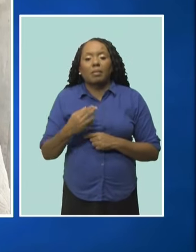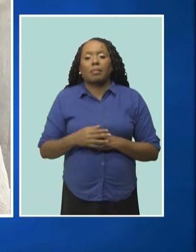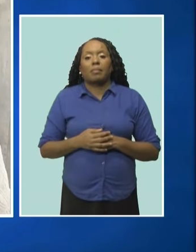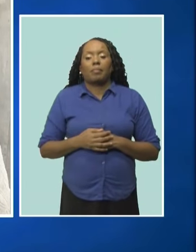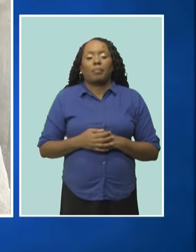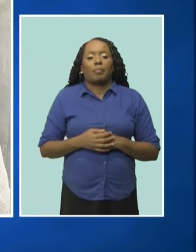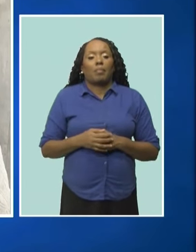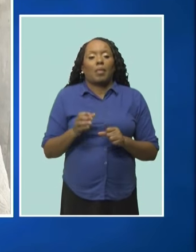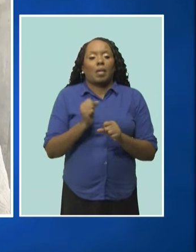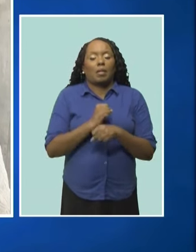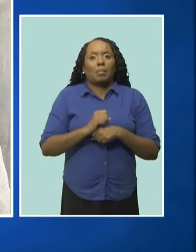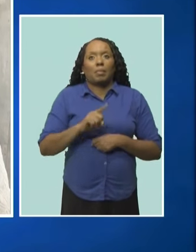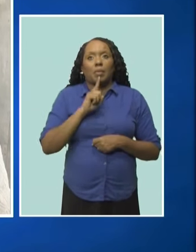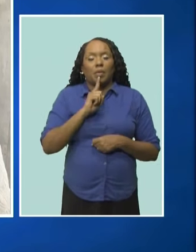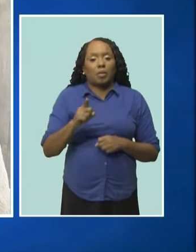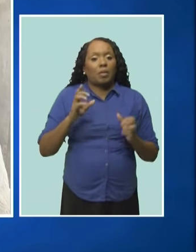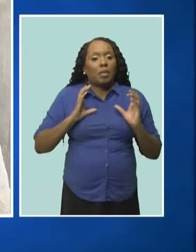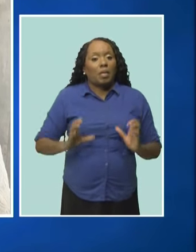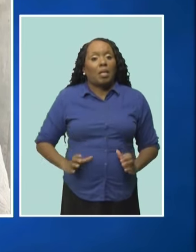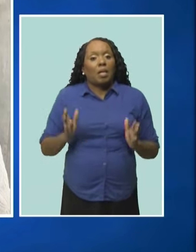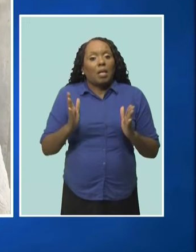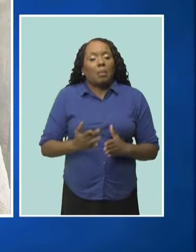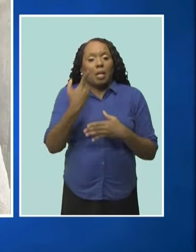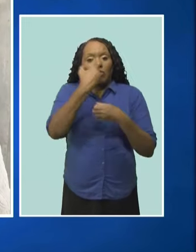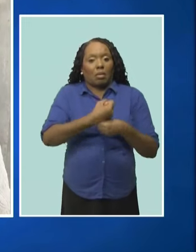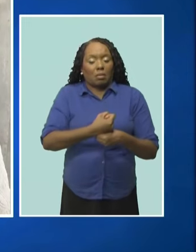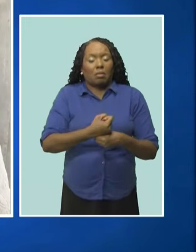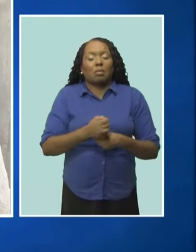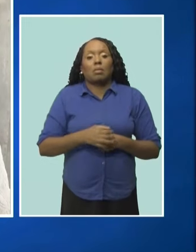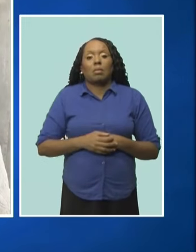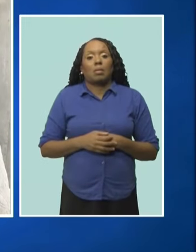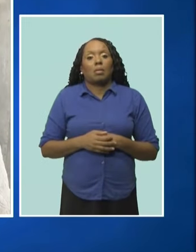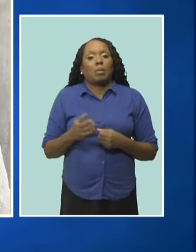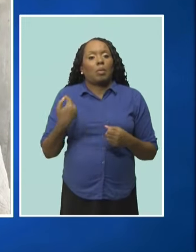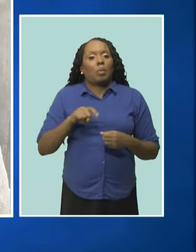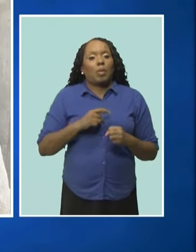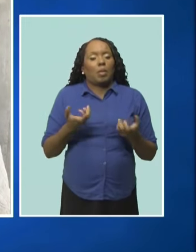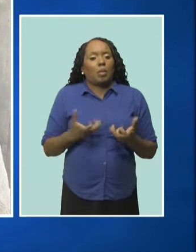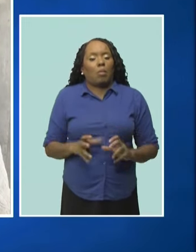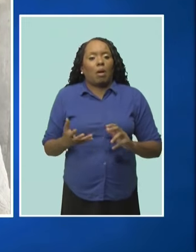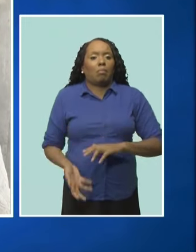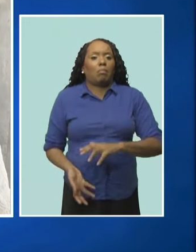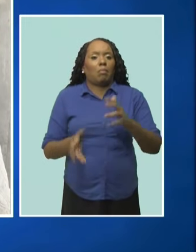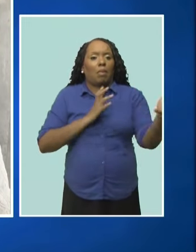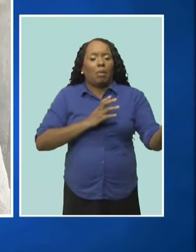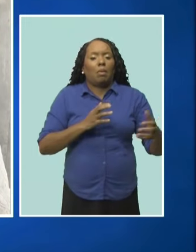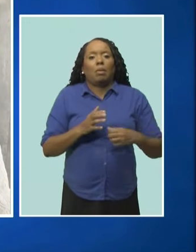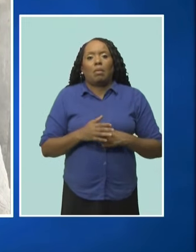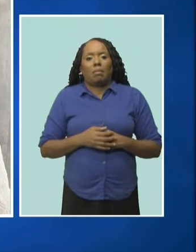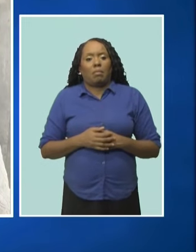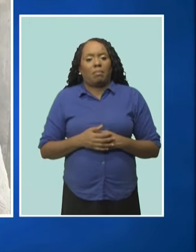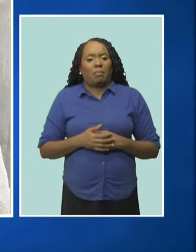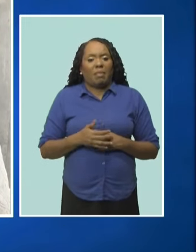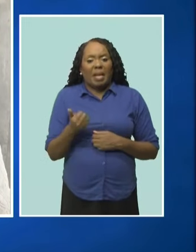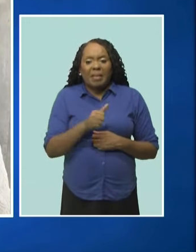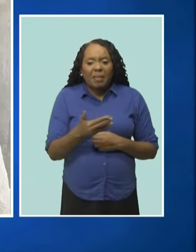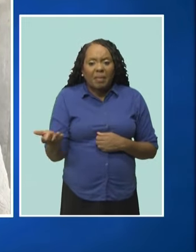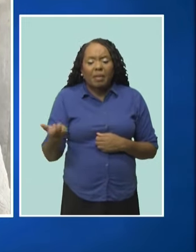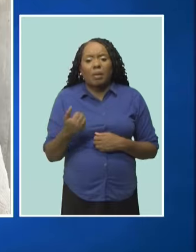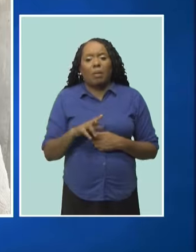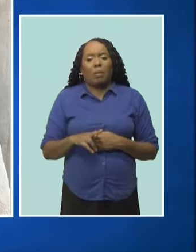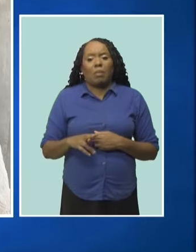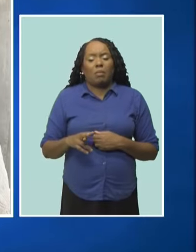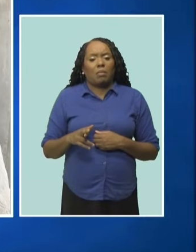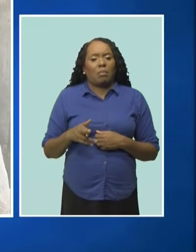customer trust, reduce business interruption and avoid damage to our reputation due to these data breaches